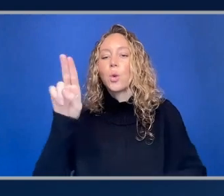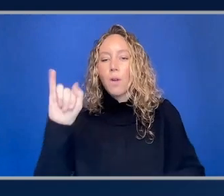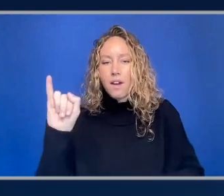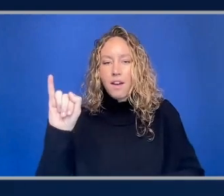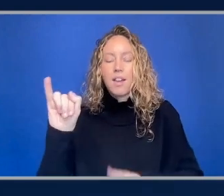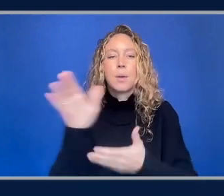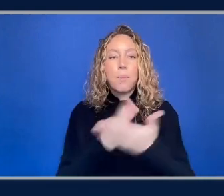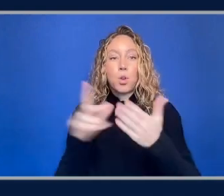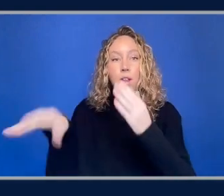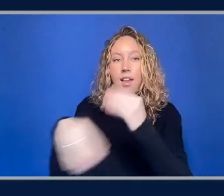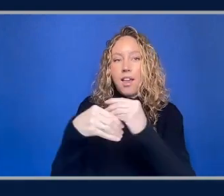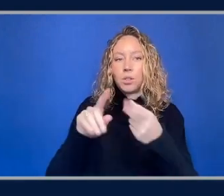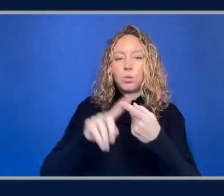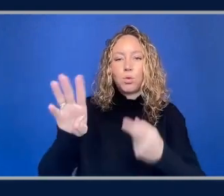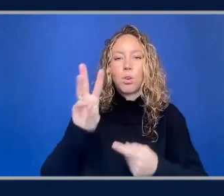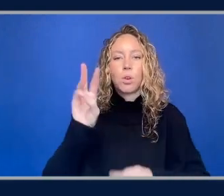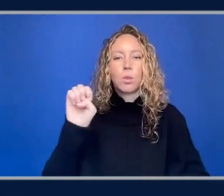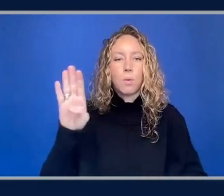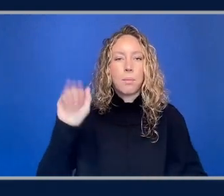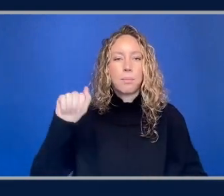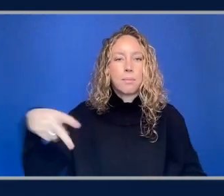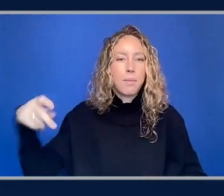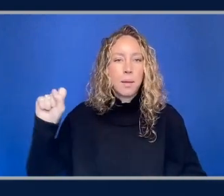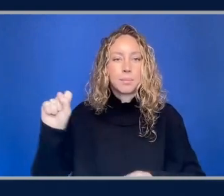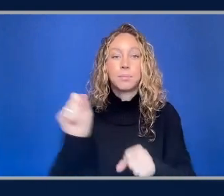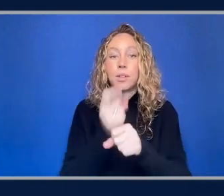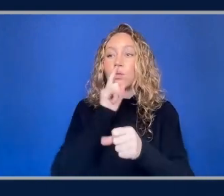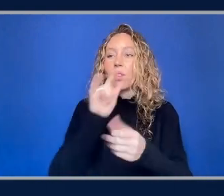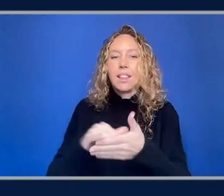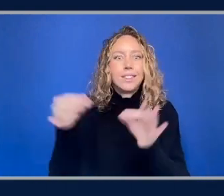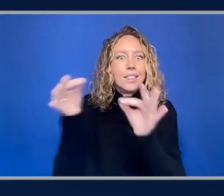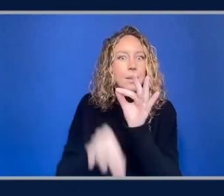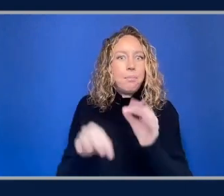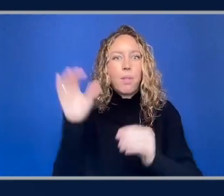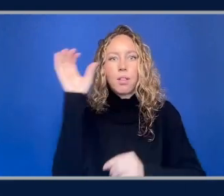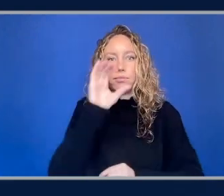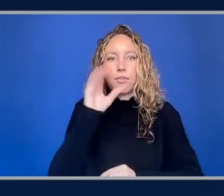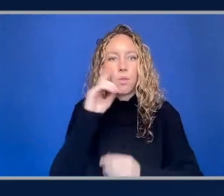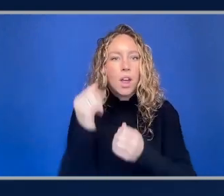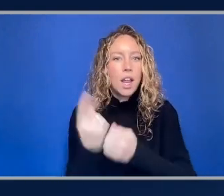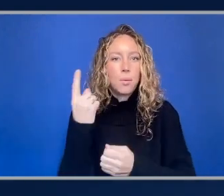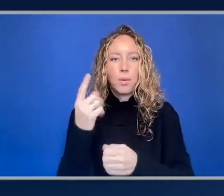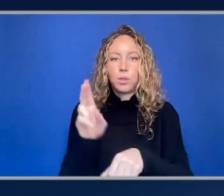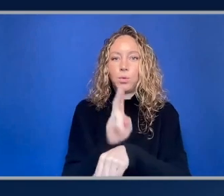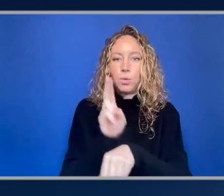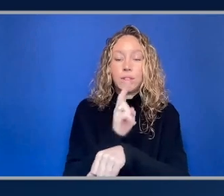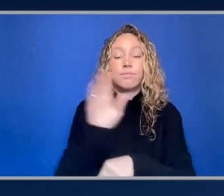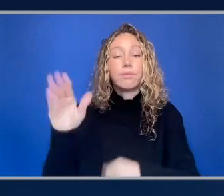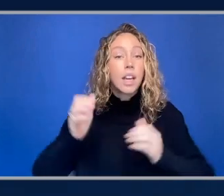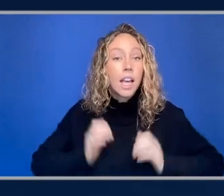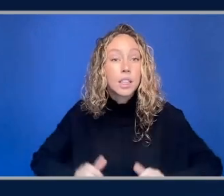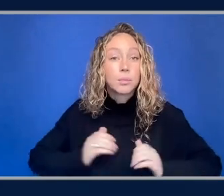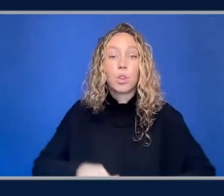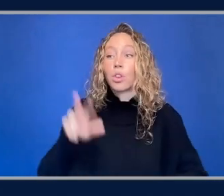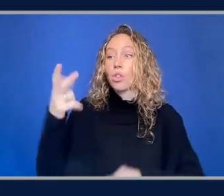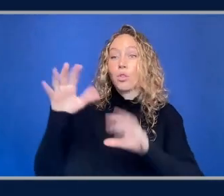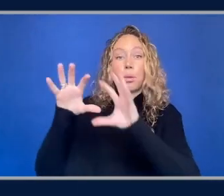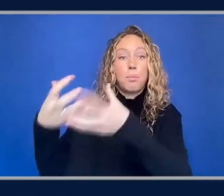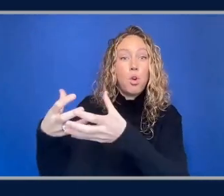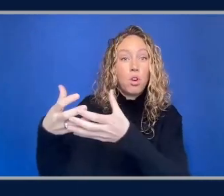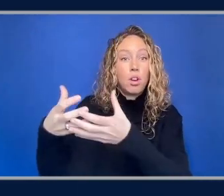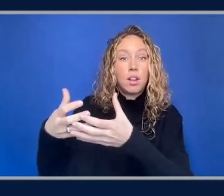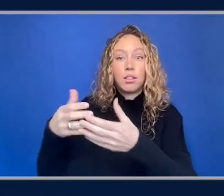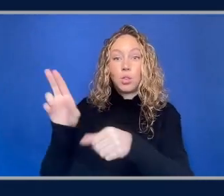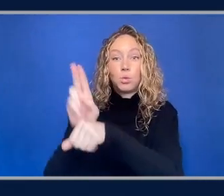web applications to provide a super simple browser for anybody their customers their third-party partners even their employees